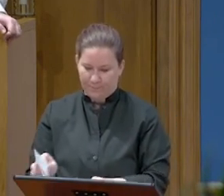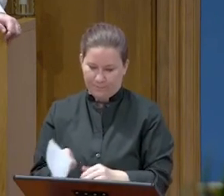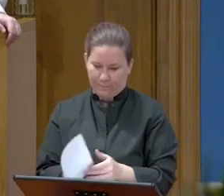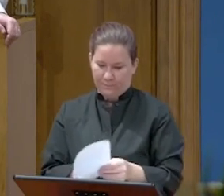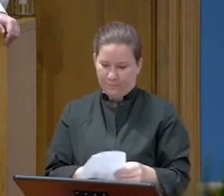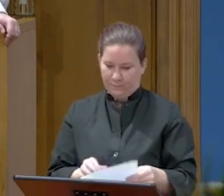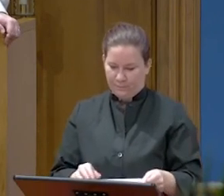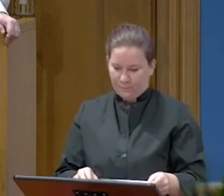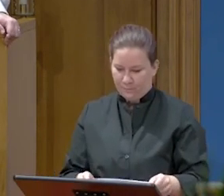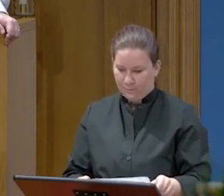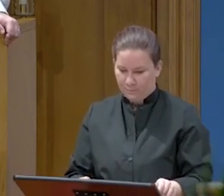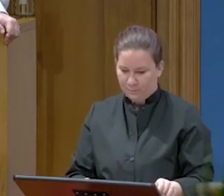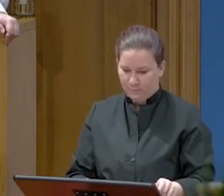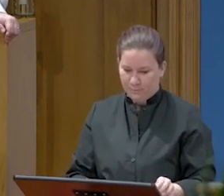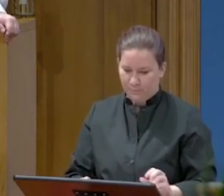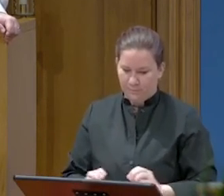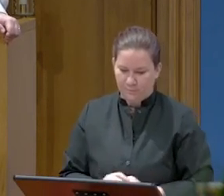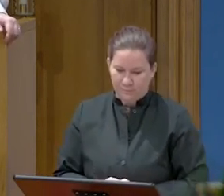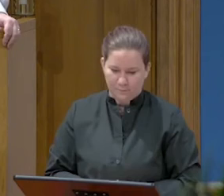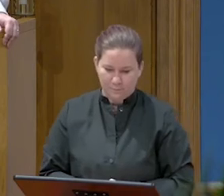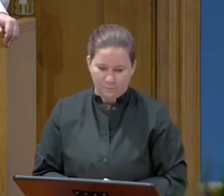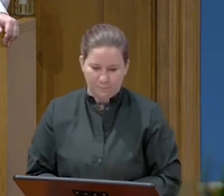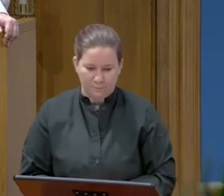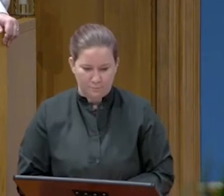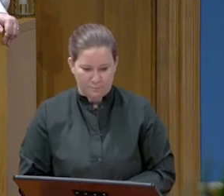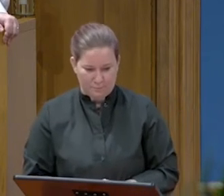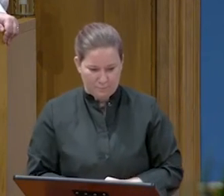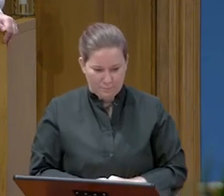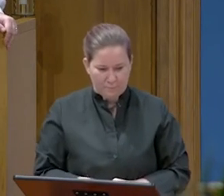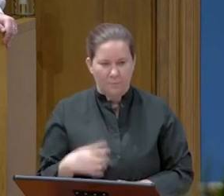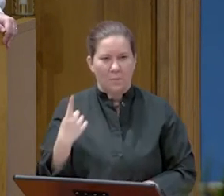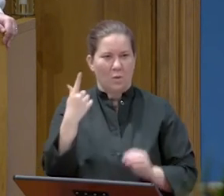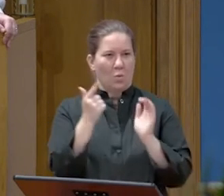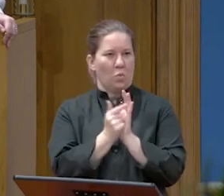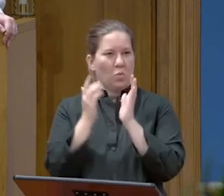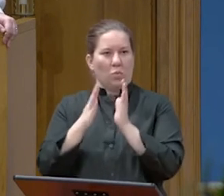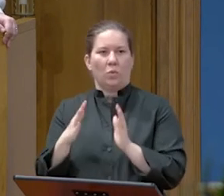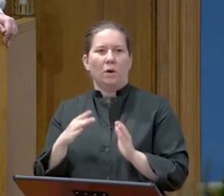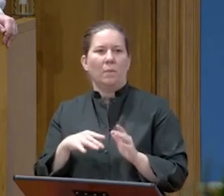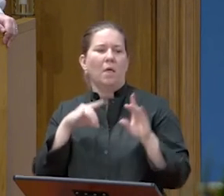One of the criminals who were hanged there kept deriding him and saying,